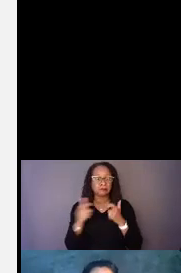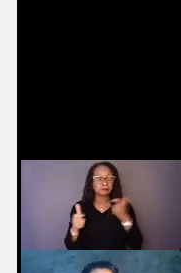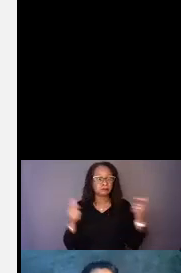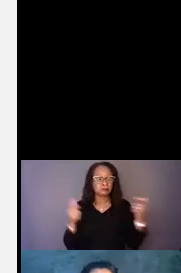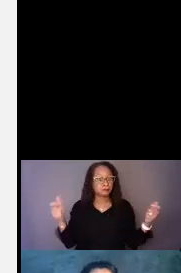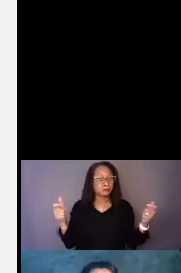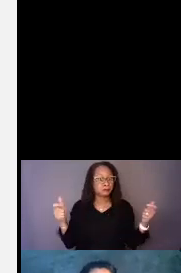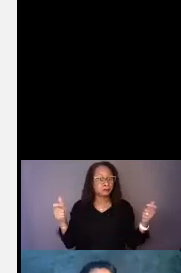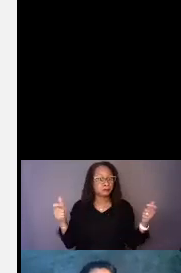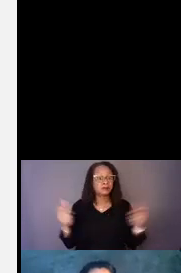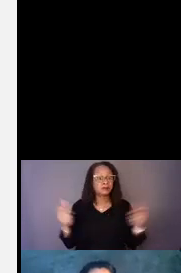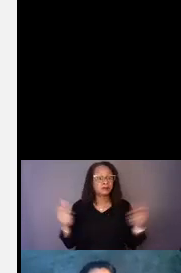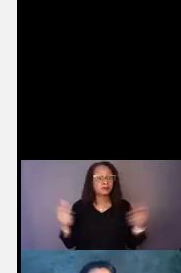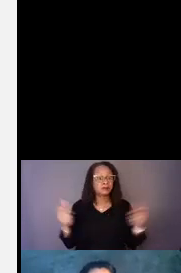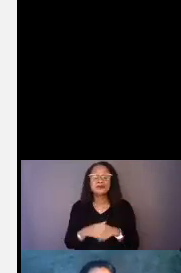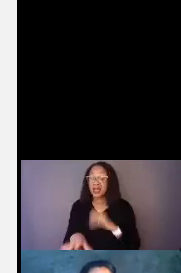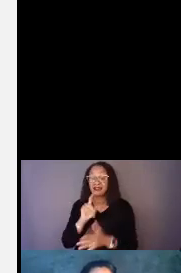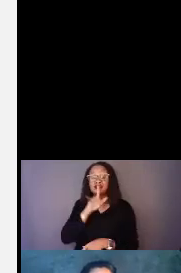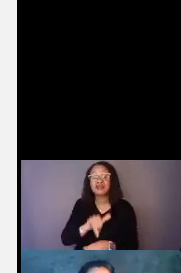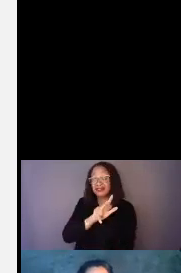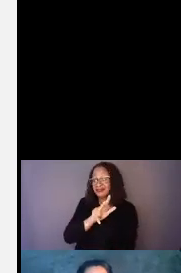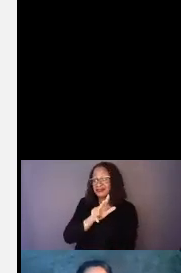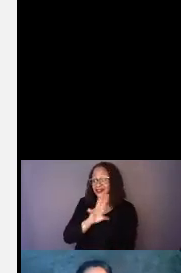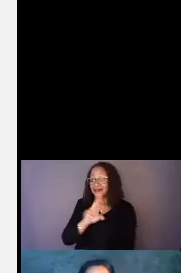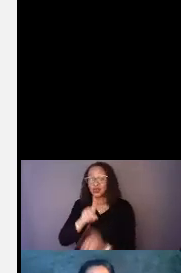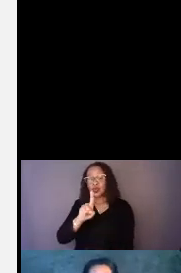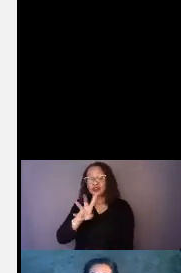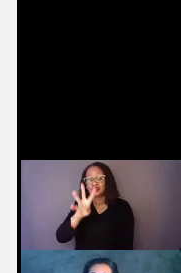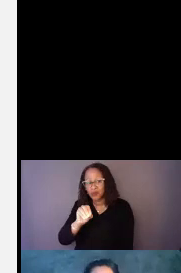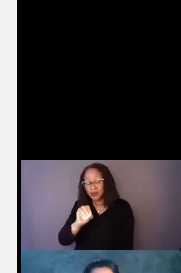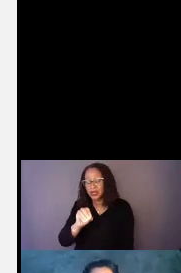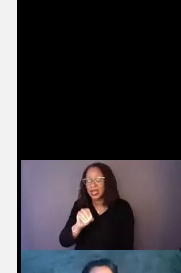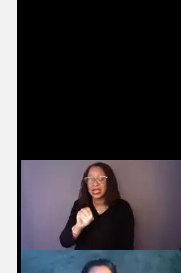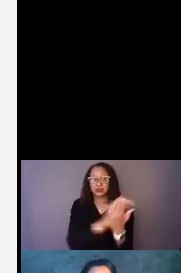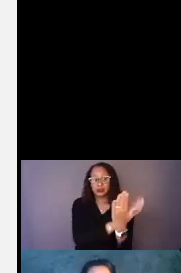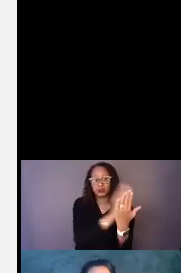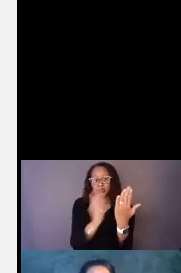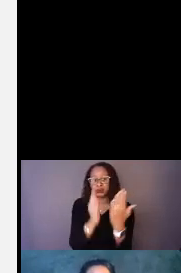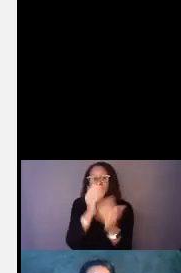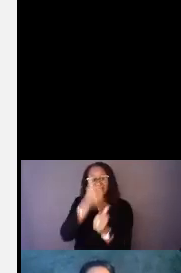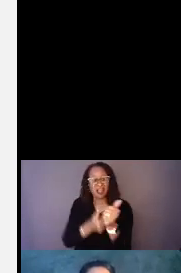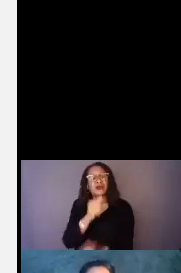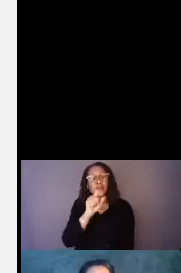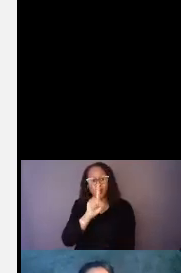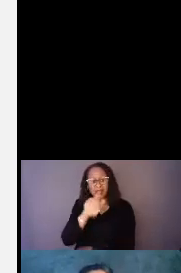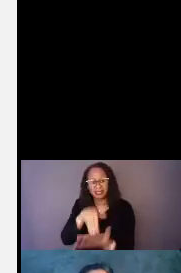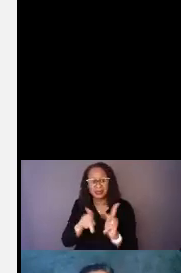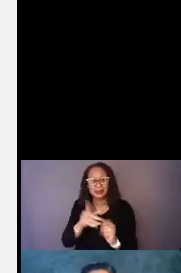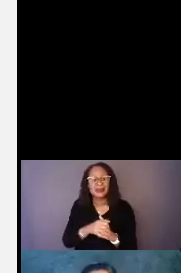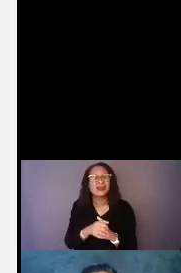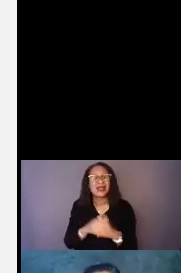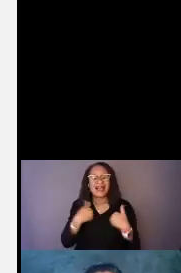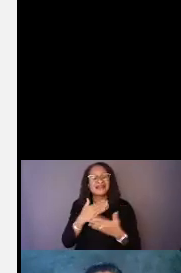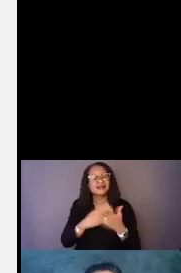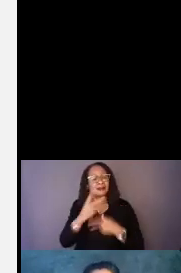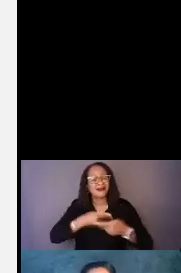they found that's really actually 37 to about 140, which is a big range out of every thousand people in the US having some kind of